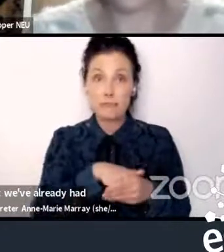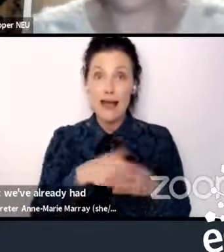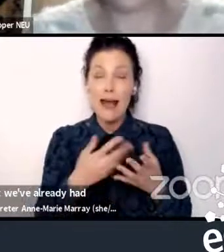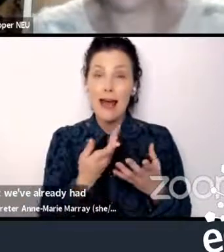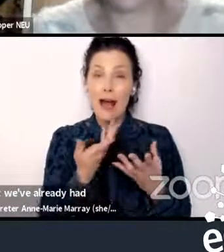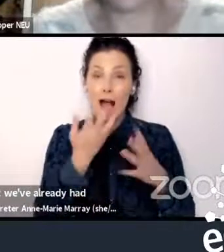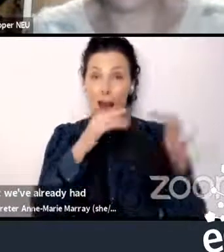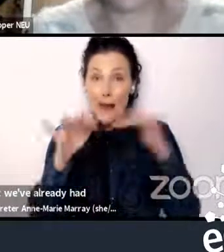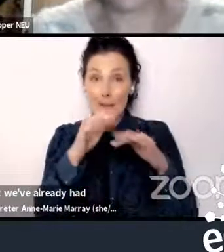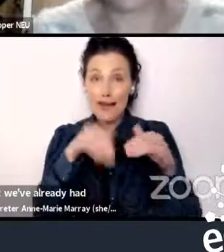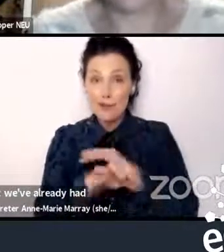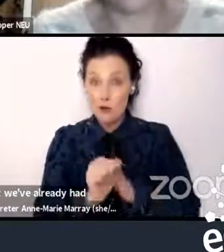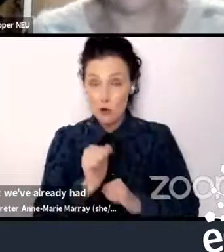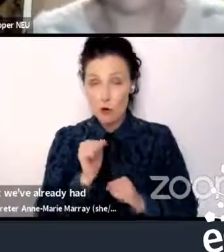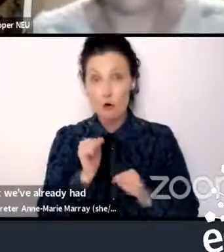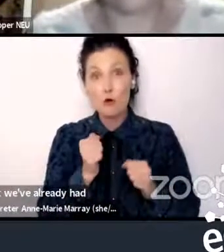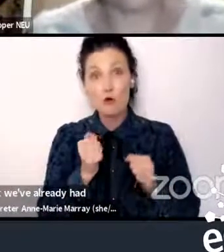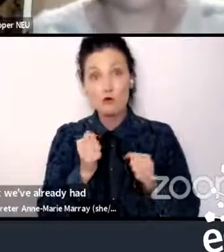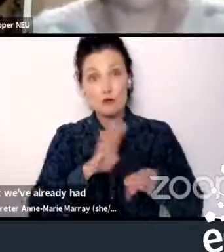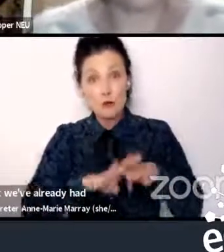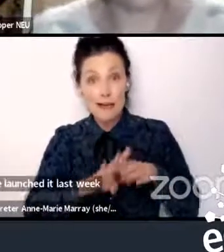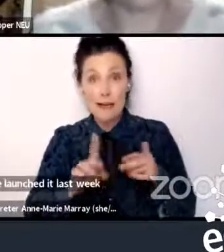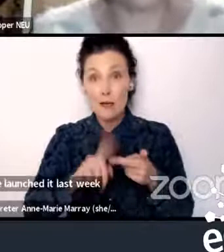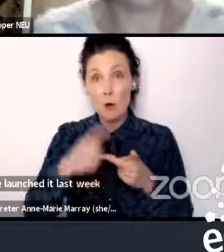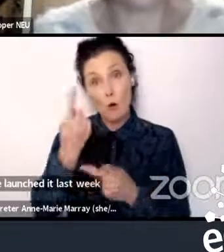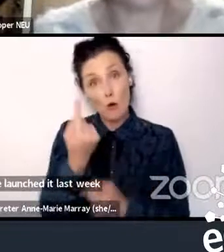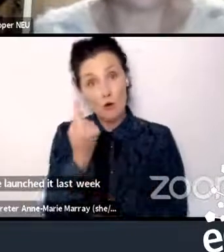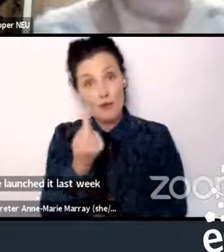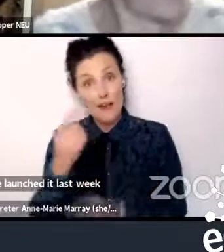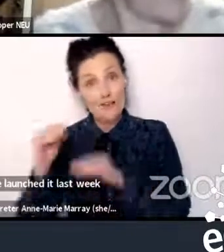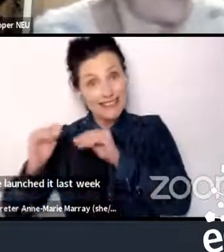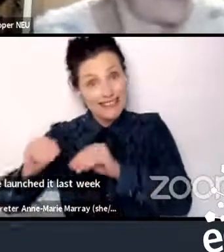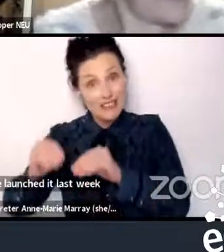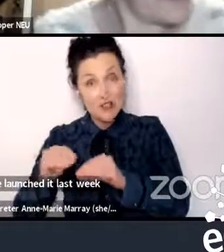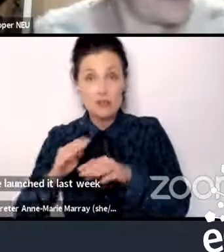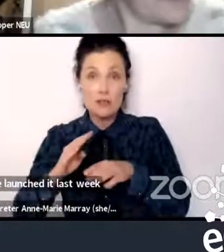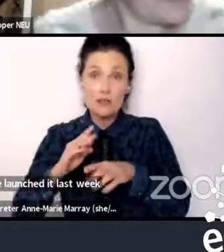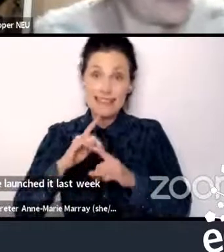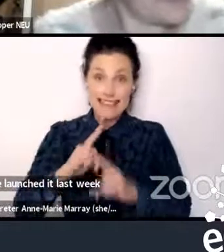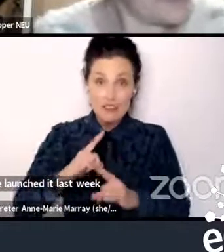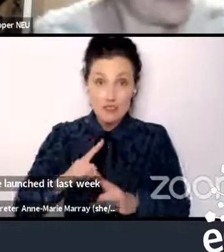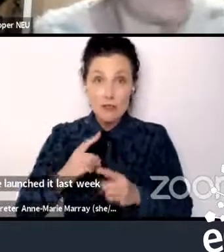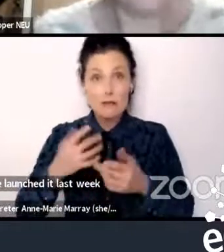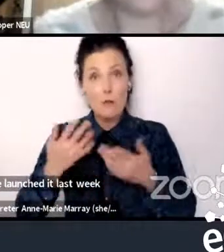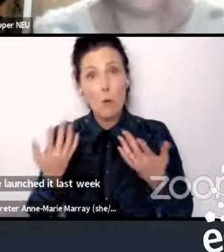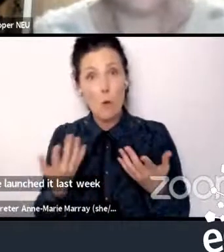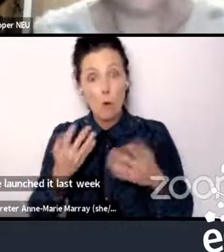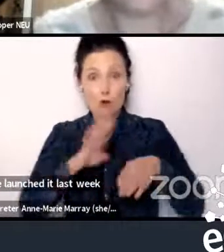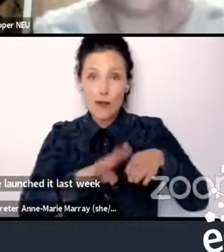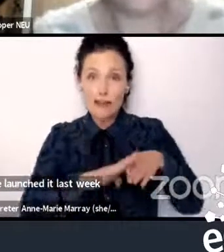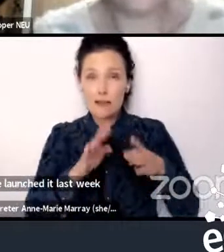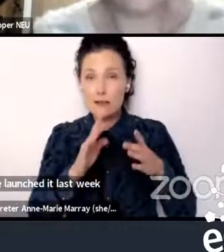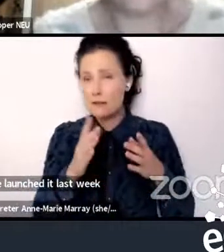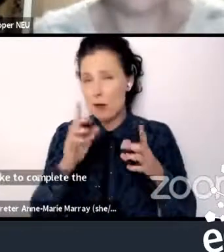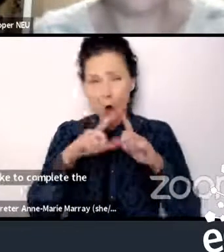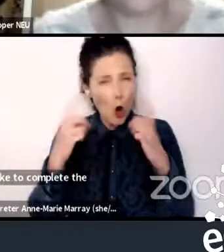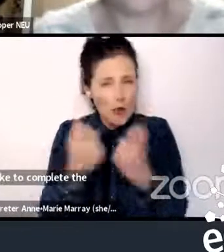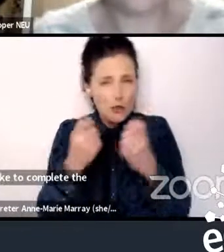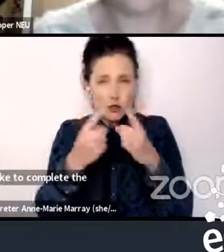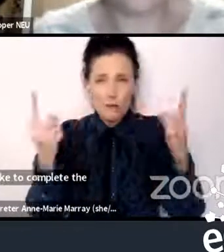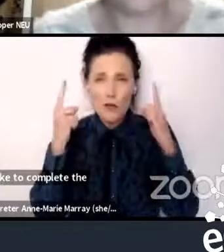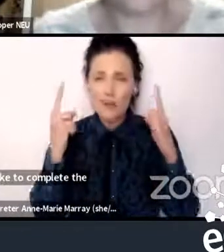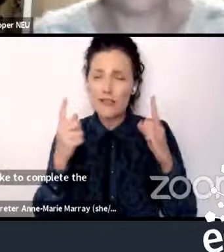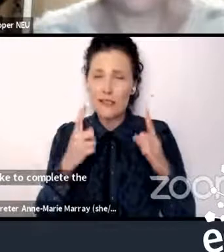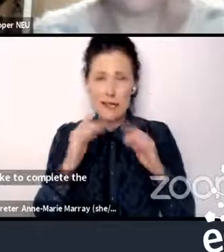if you're a teacher trader, or you teach educators at college or university level as well, please do complete the pledge.